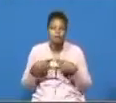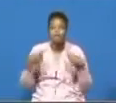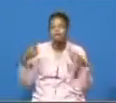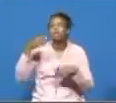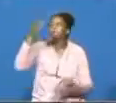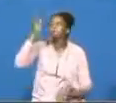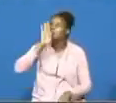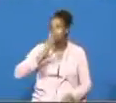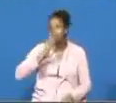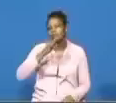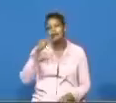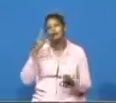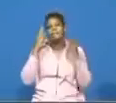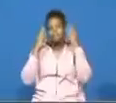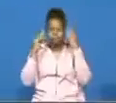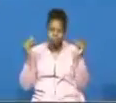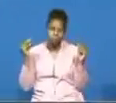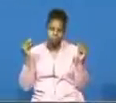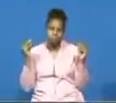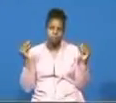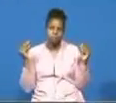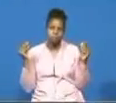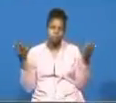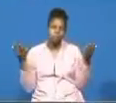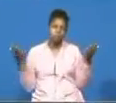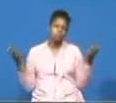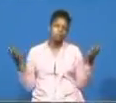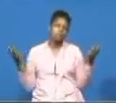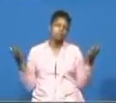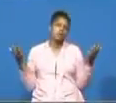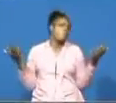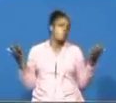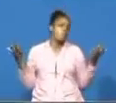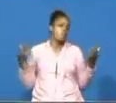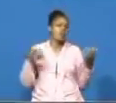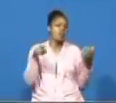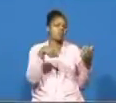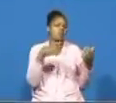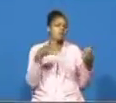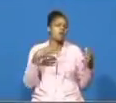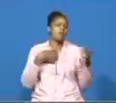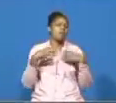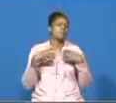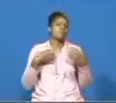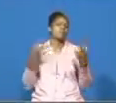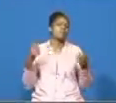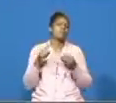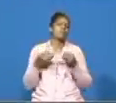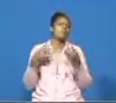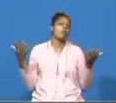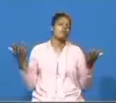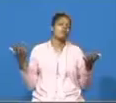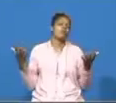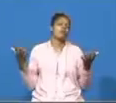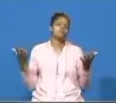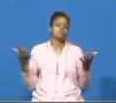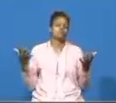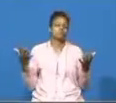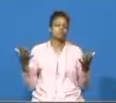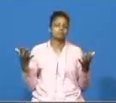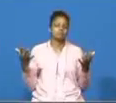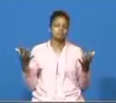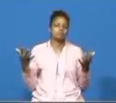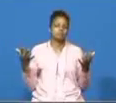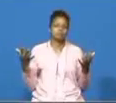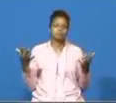god and against moses now what were they complaining about the bible tells us that they spake against